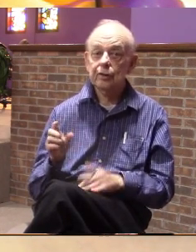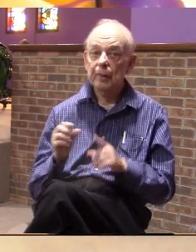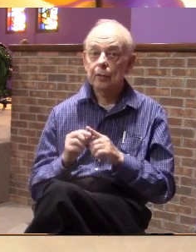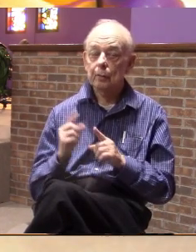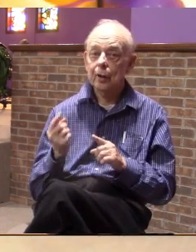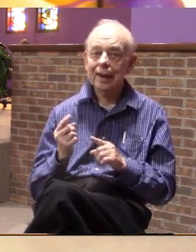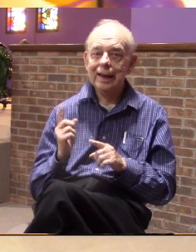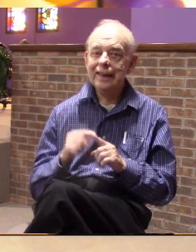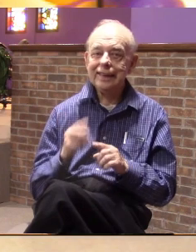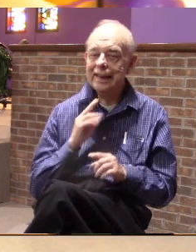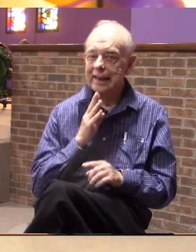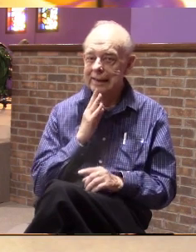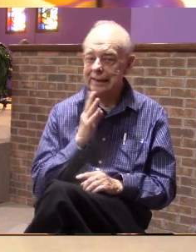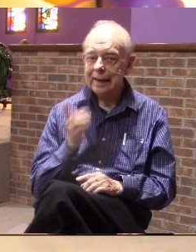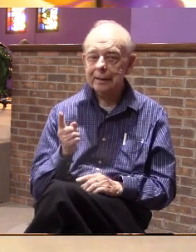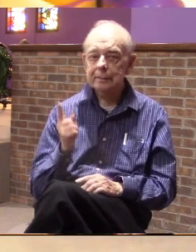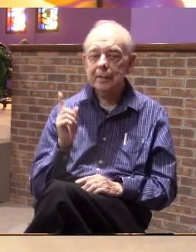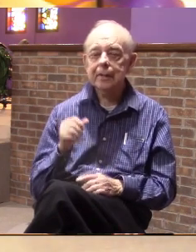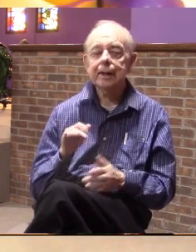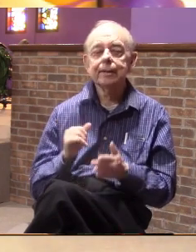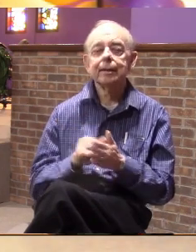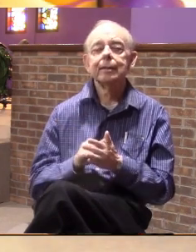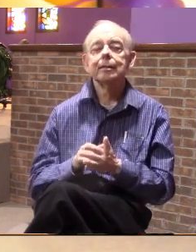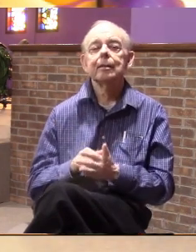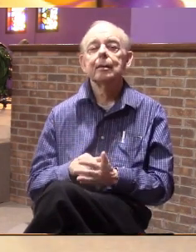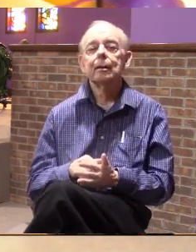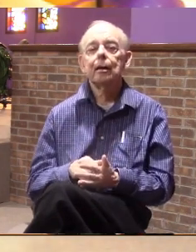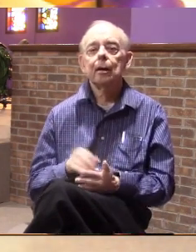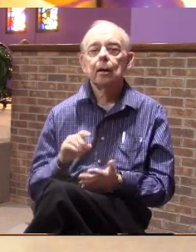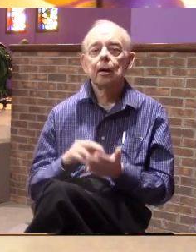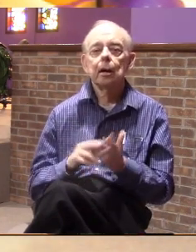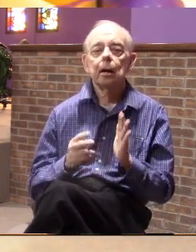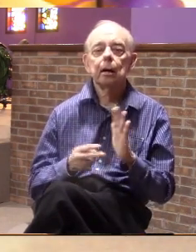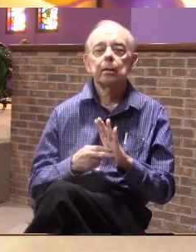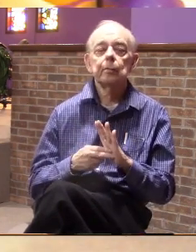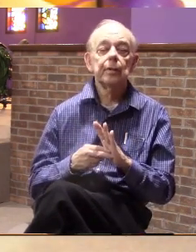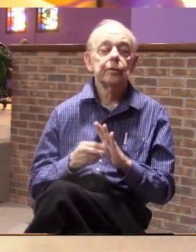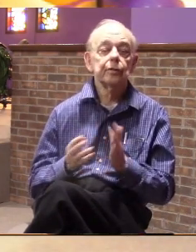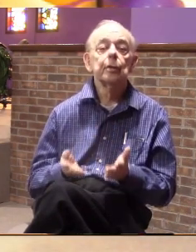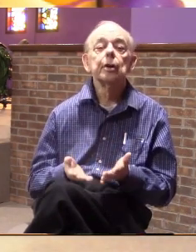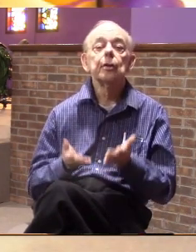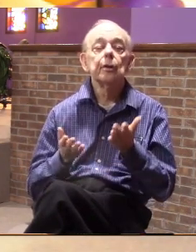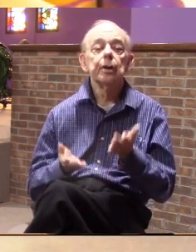and it means this it means to stimulate